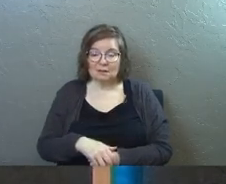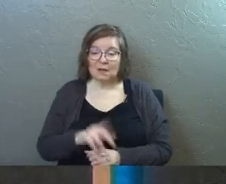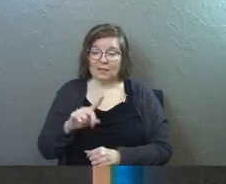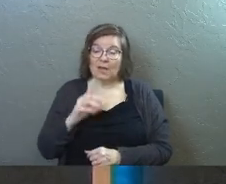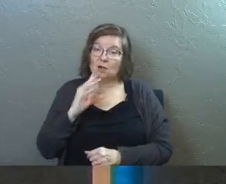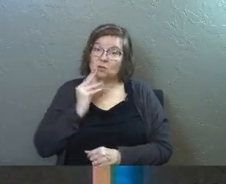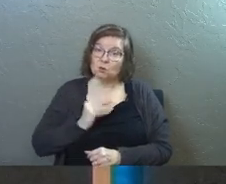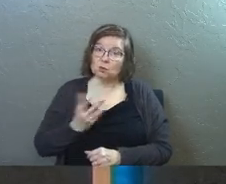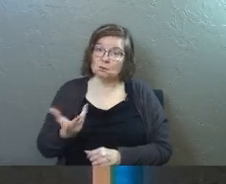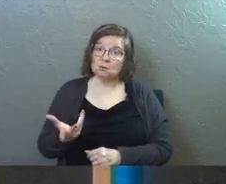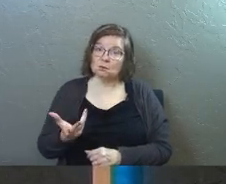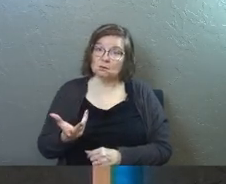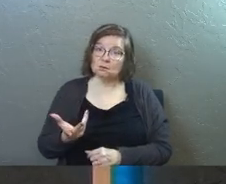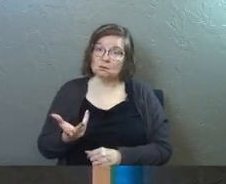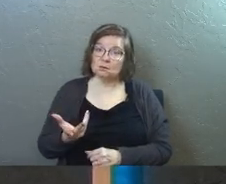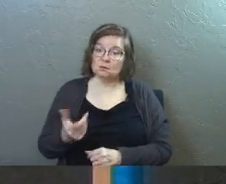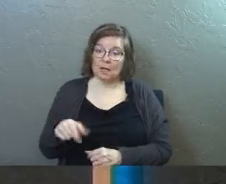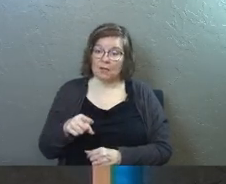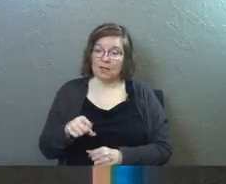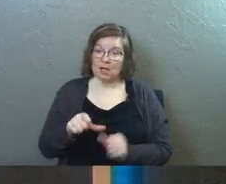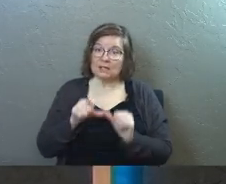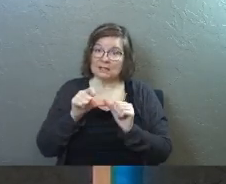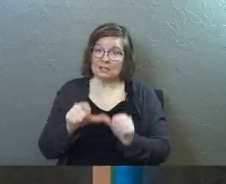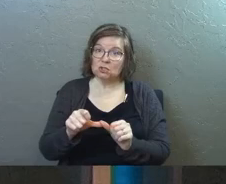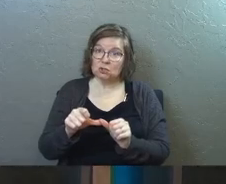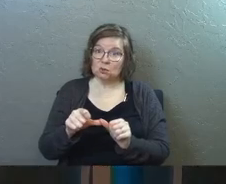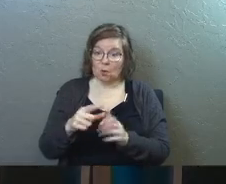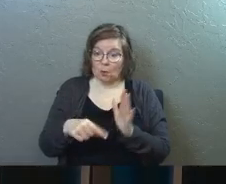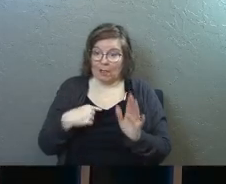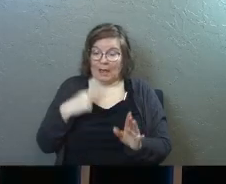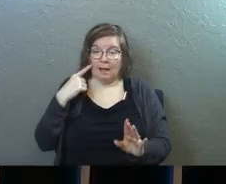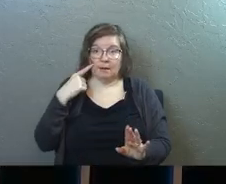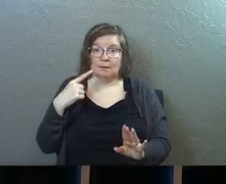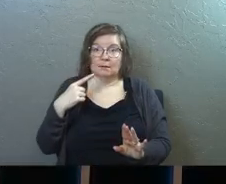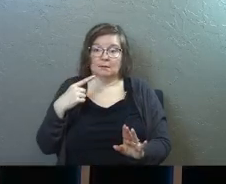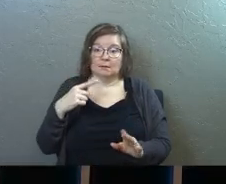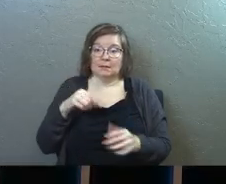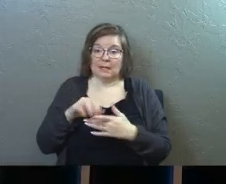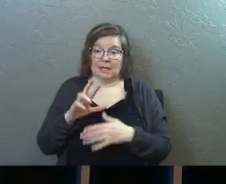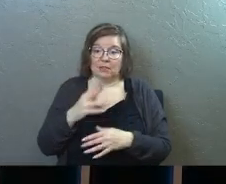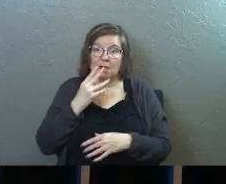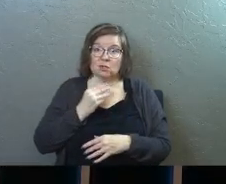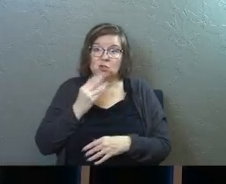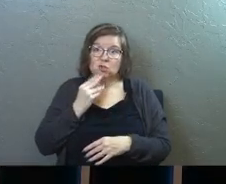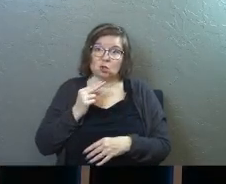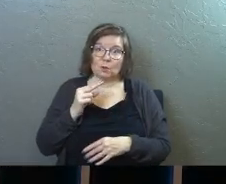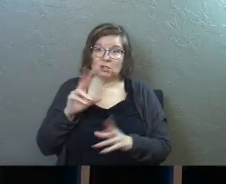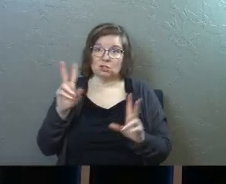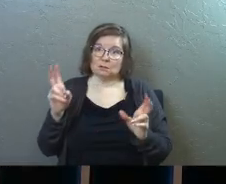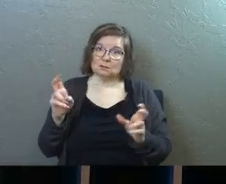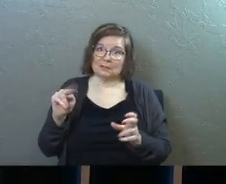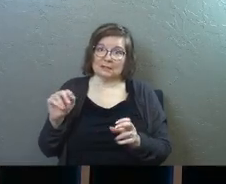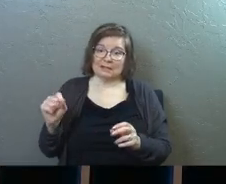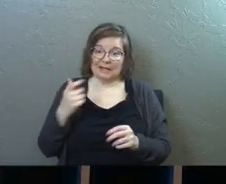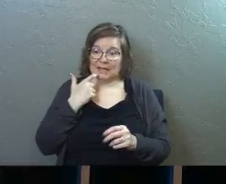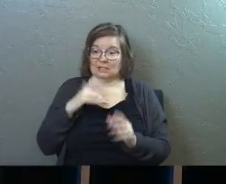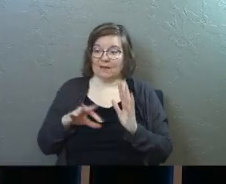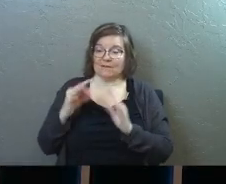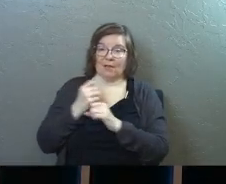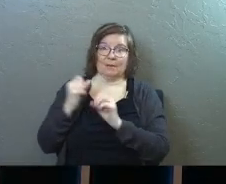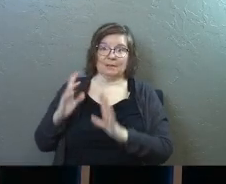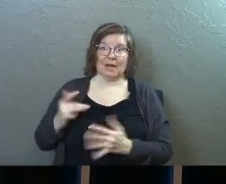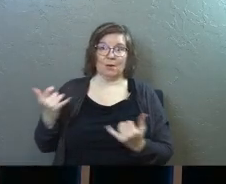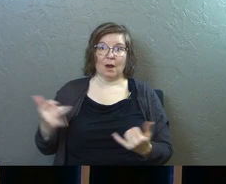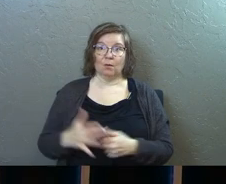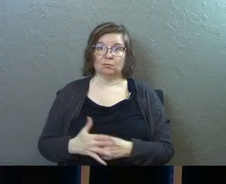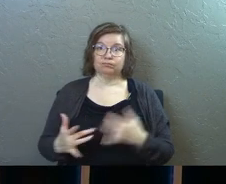They're Jews and they're continuing as far as they're concerned in their Jewishness. They just found the Messiah